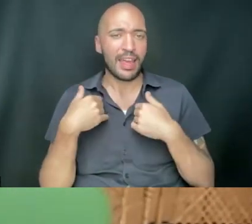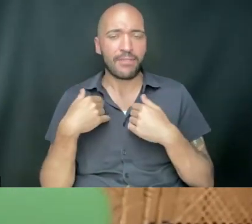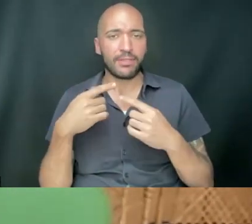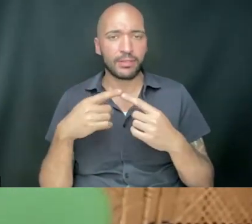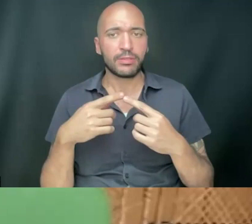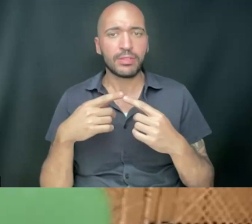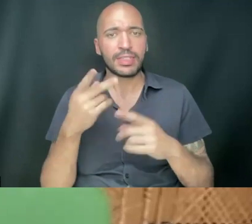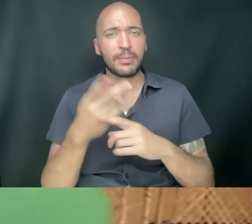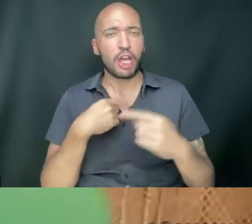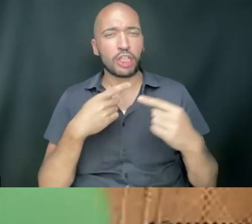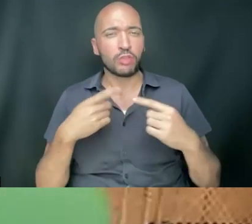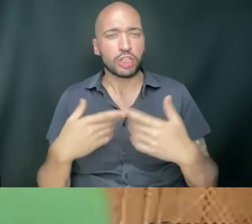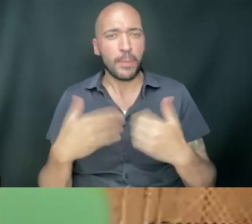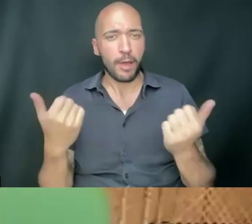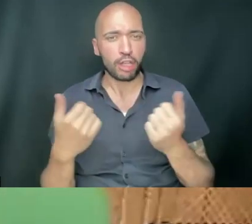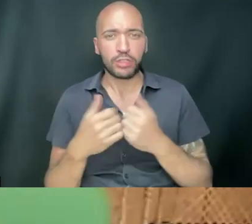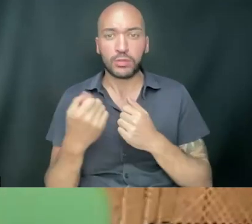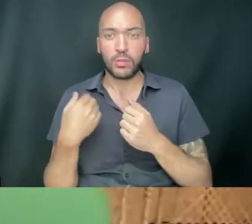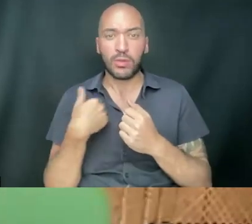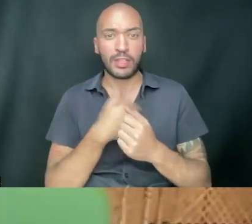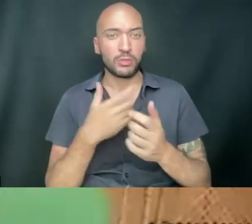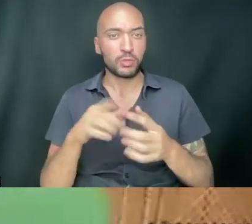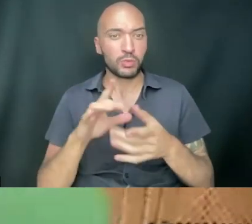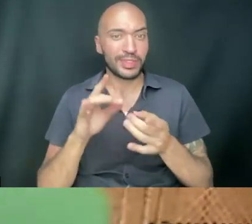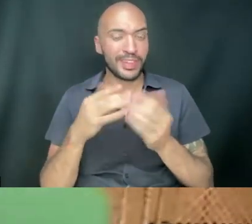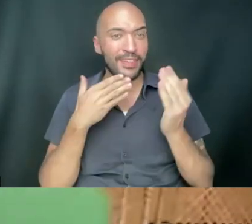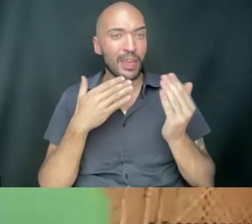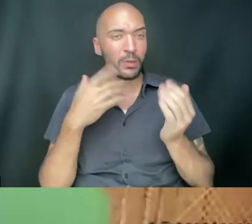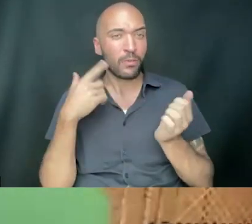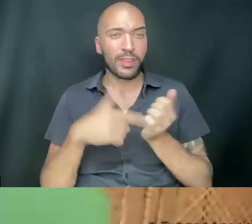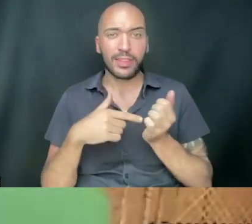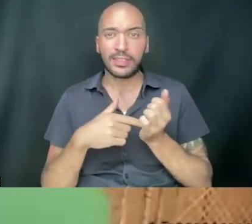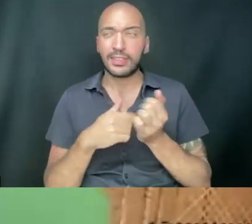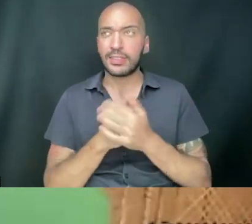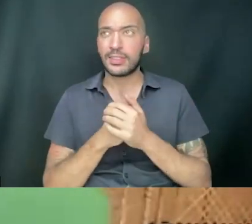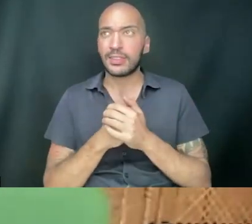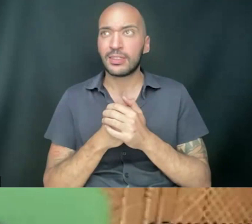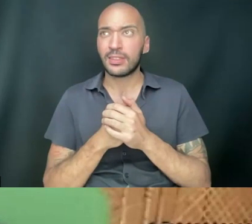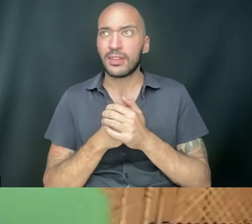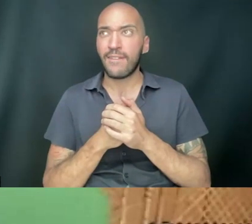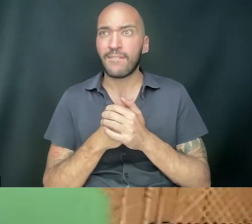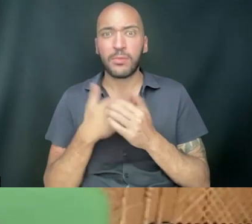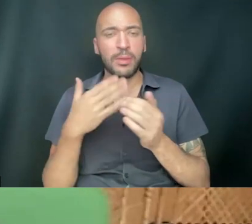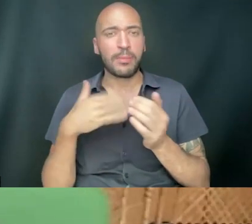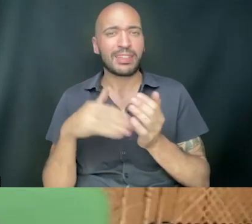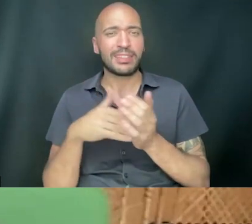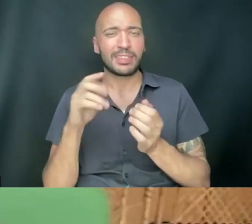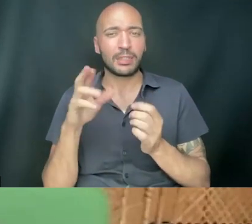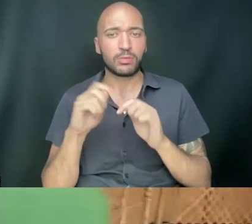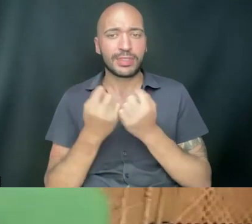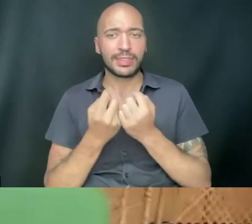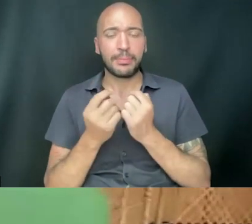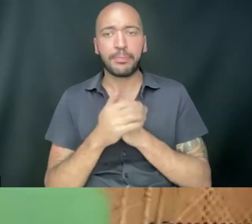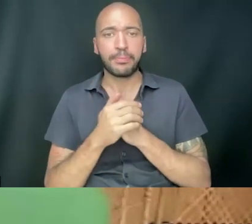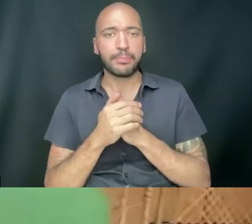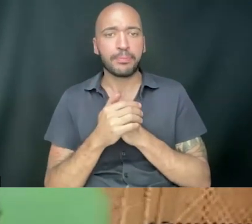apart. Right? So I just want to say thank you for that. And I also want to thank my central team for, like,